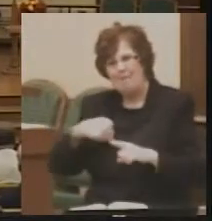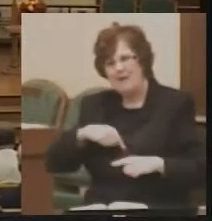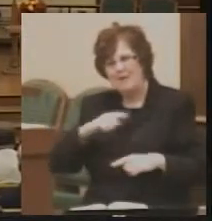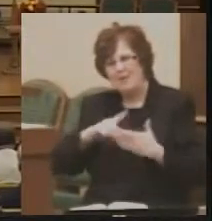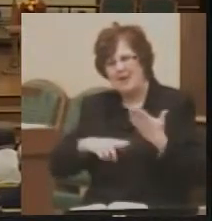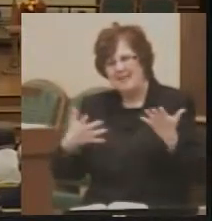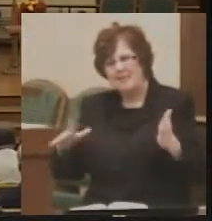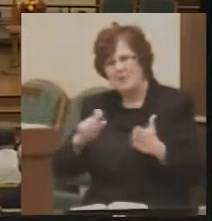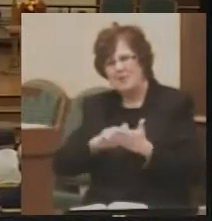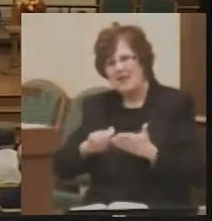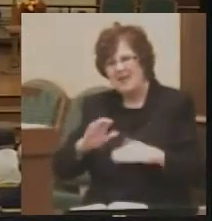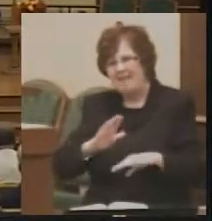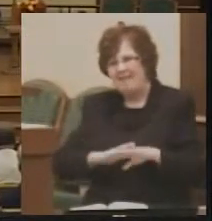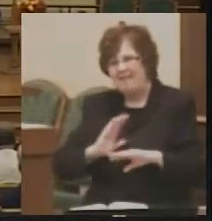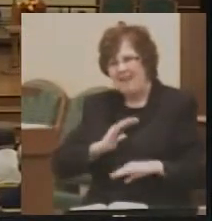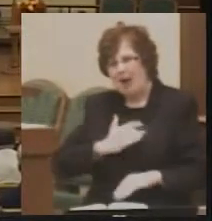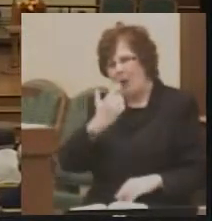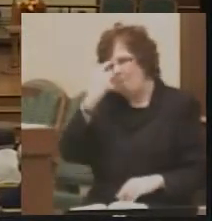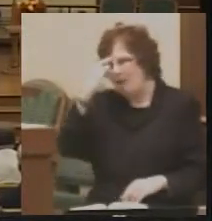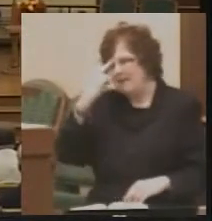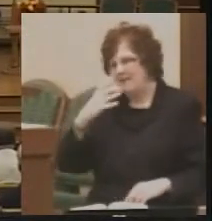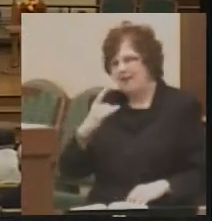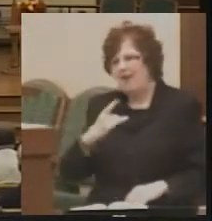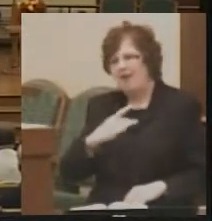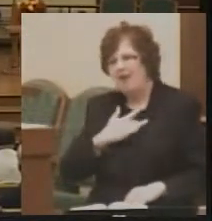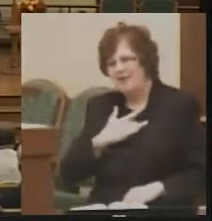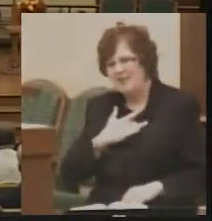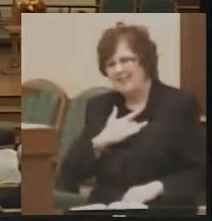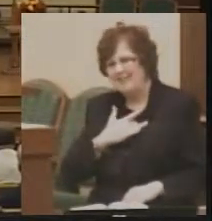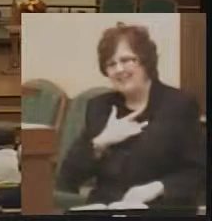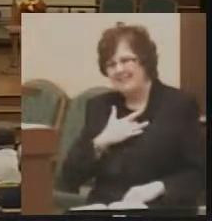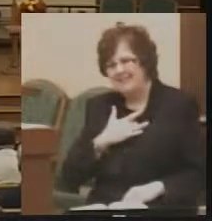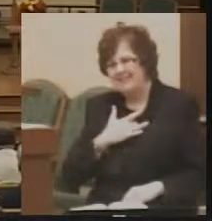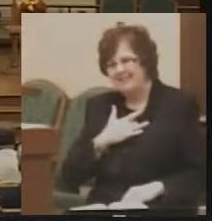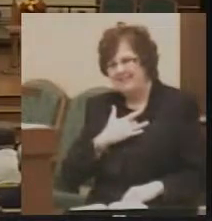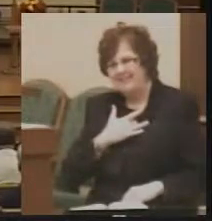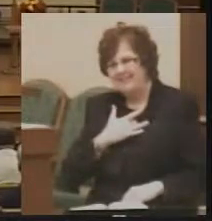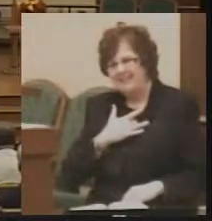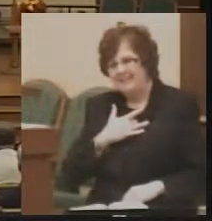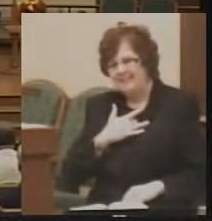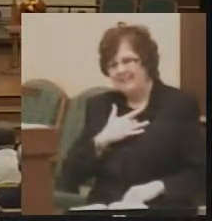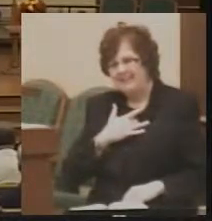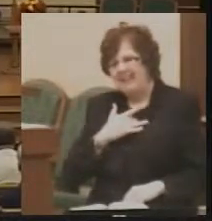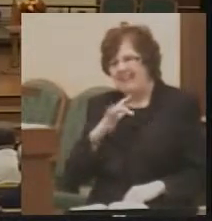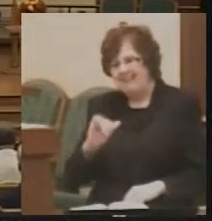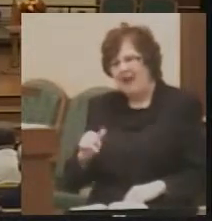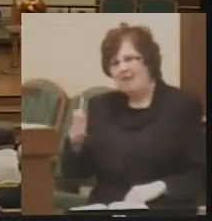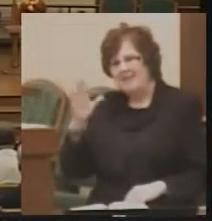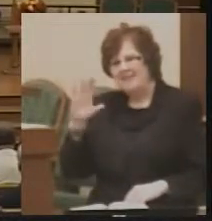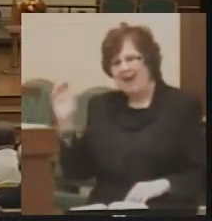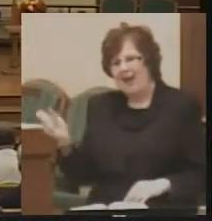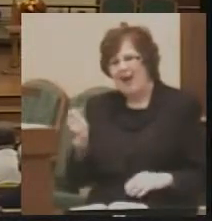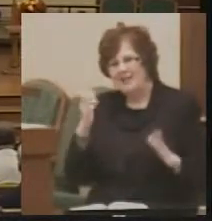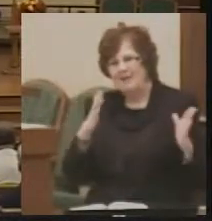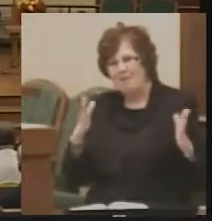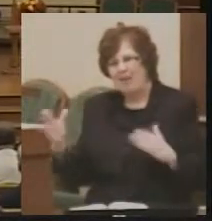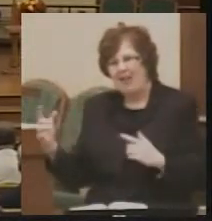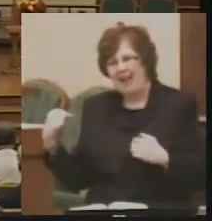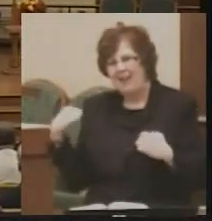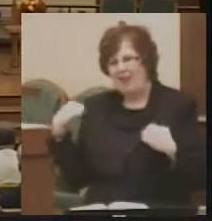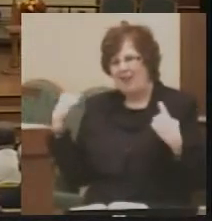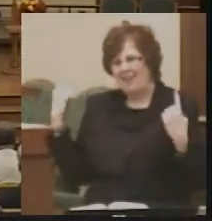on our minds and our hearts. Which was God's plan all